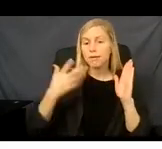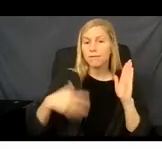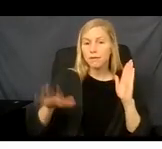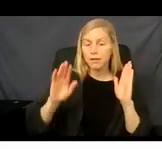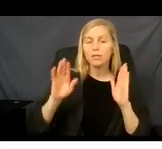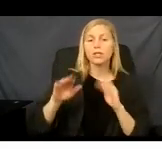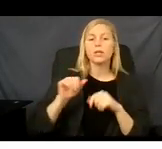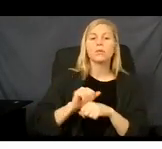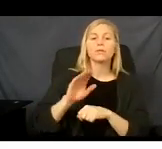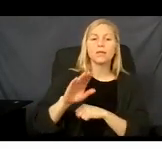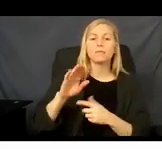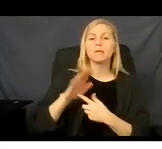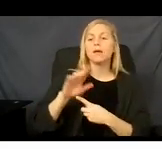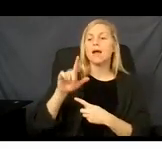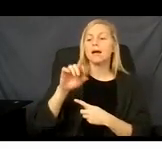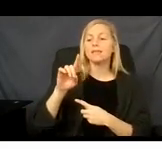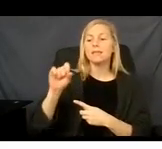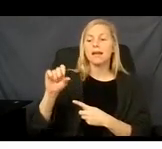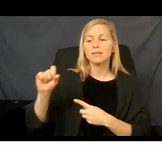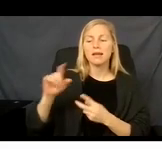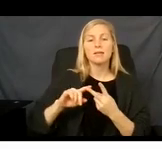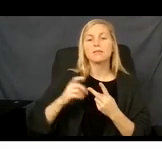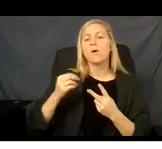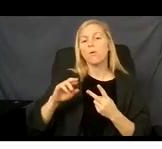or HRA for Medicaid eligibility determination.